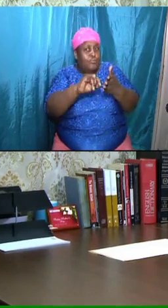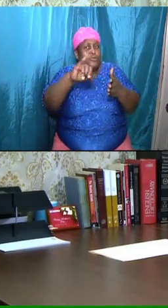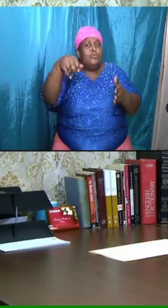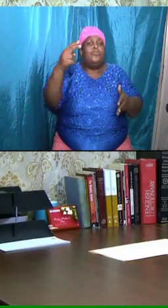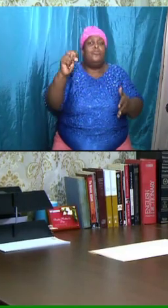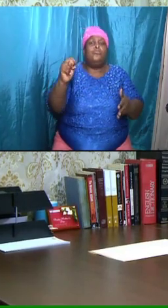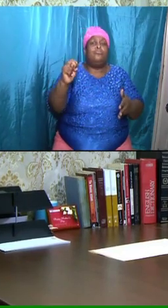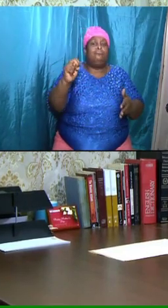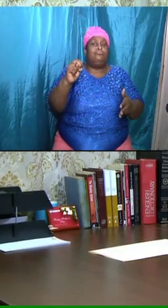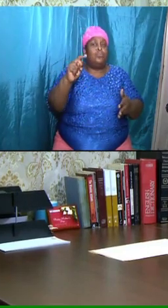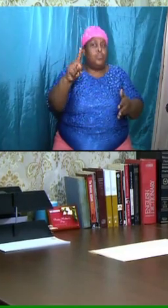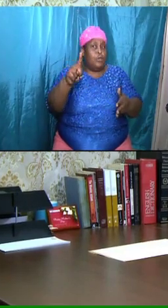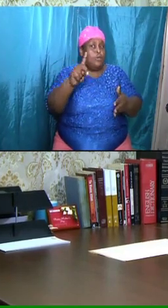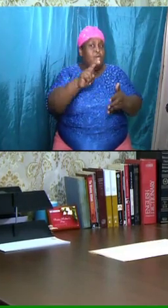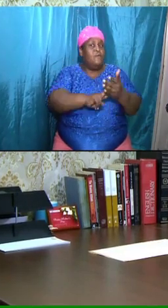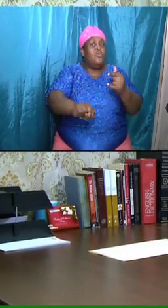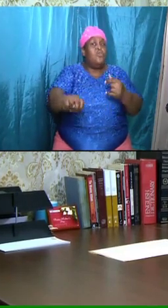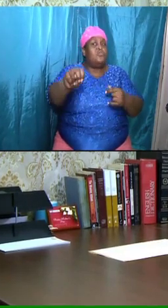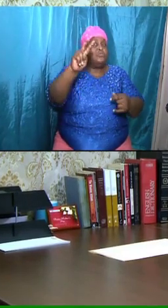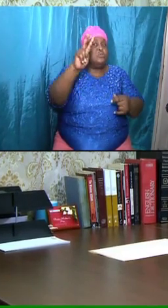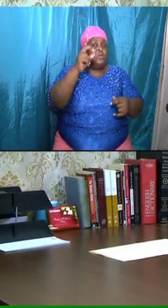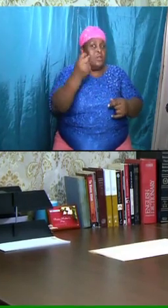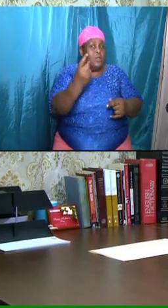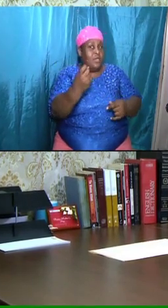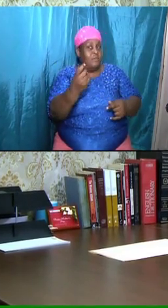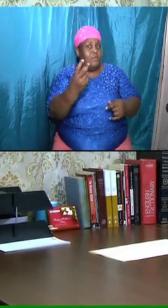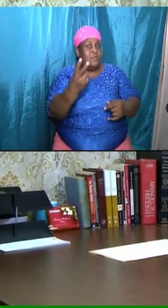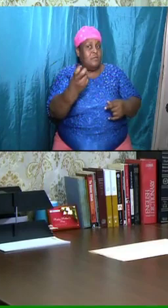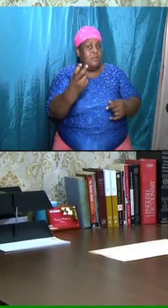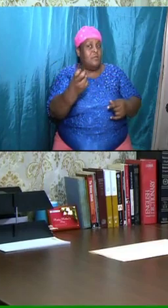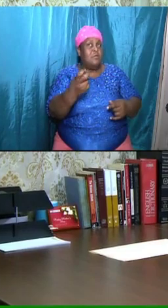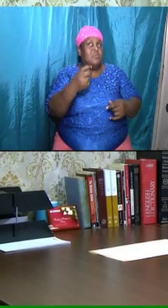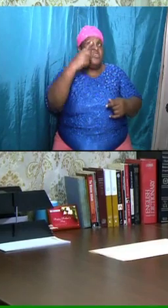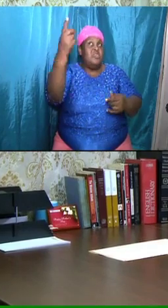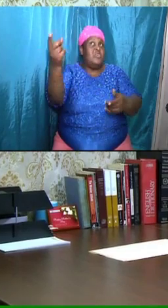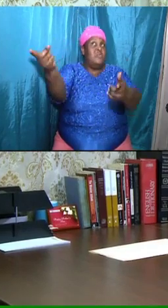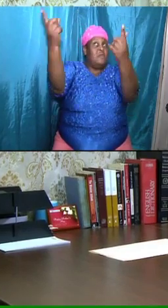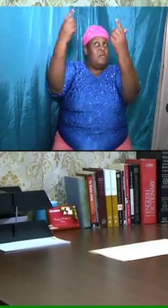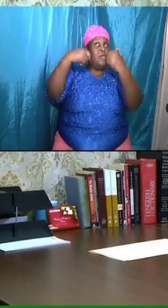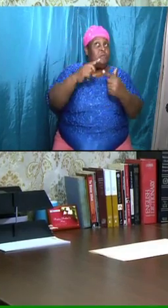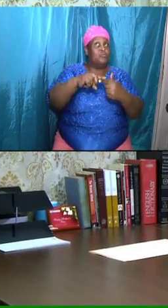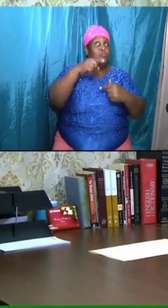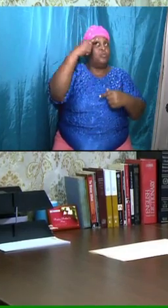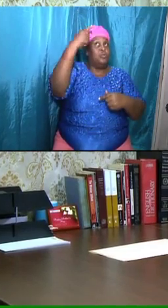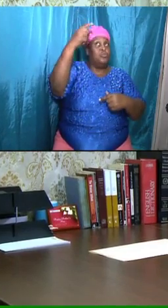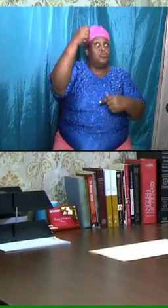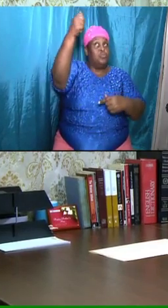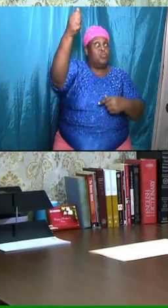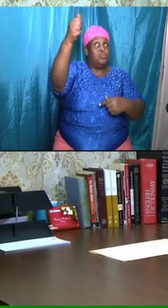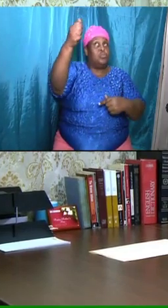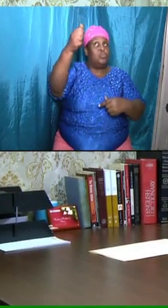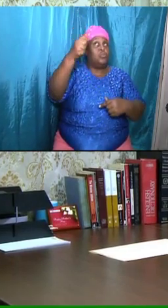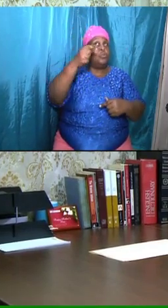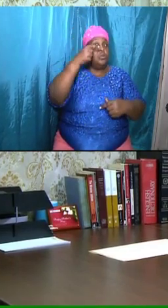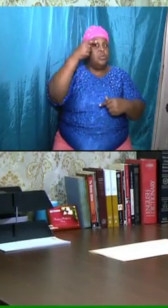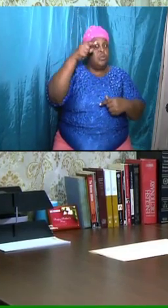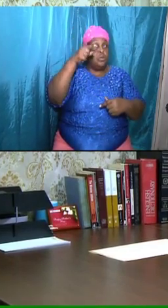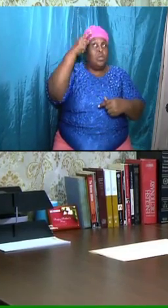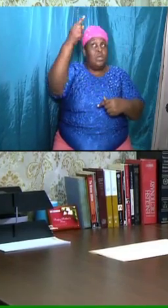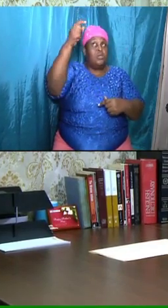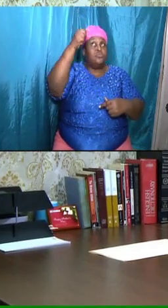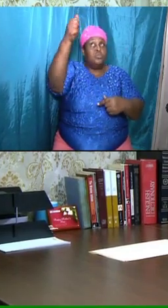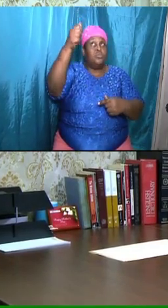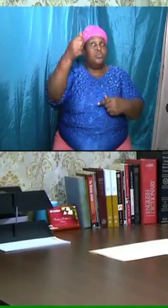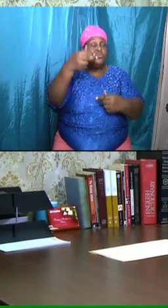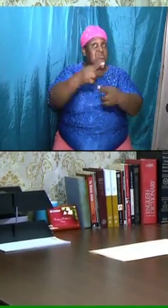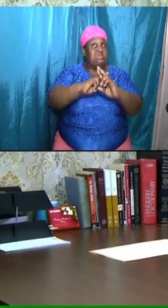verses 11 and 12, and let us read. He came unto his own, and his own received him not.